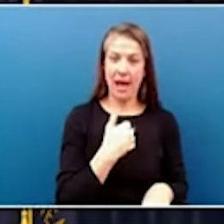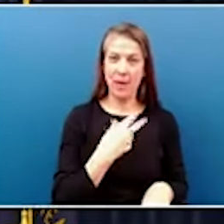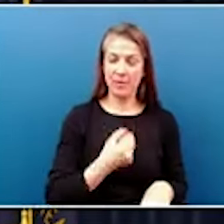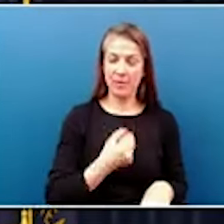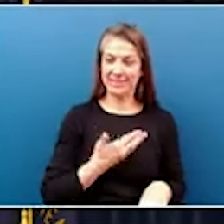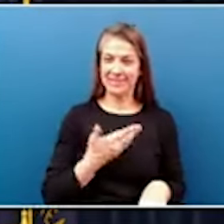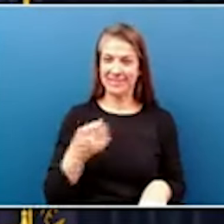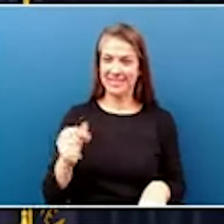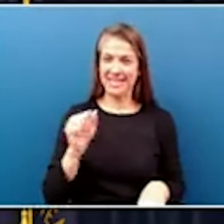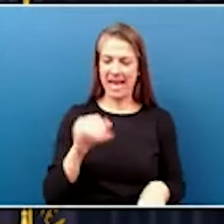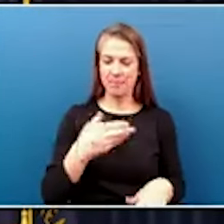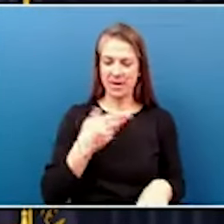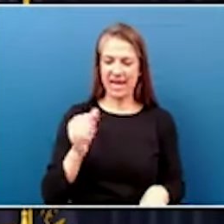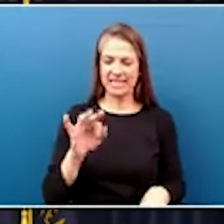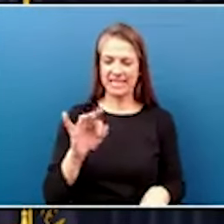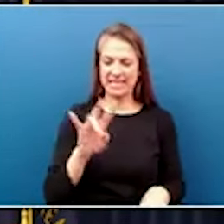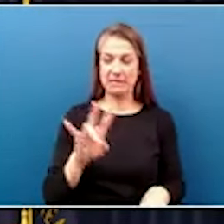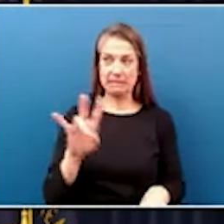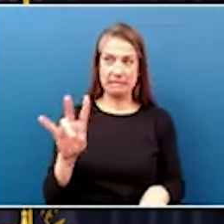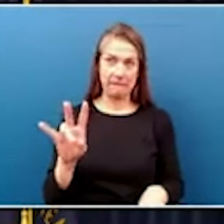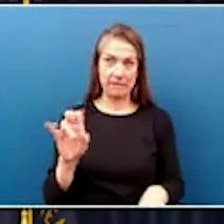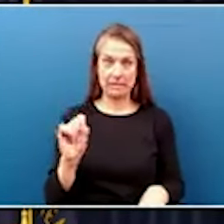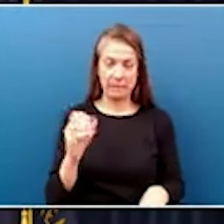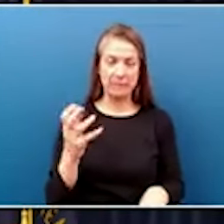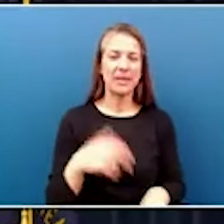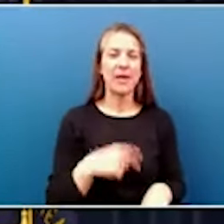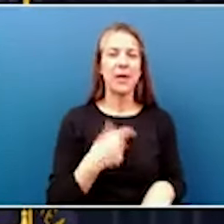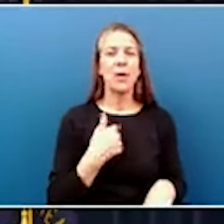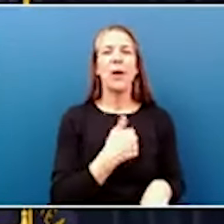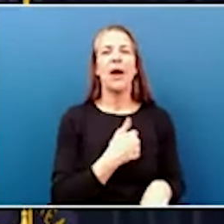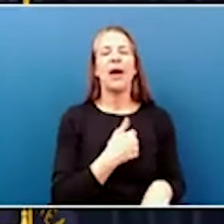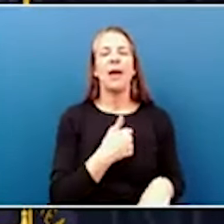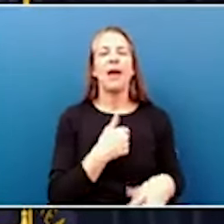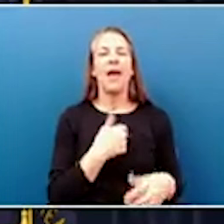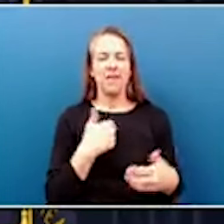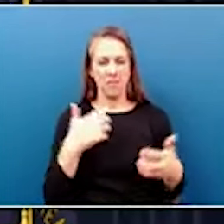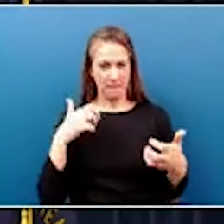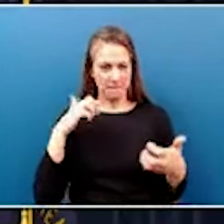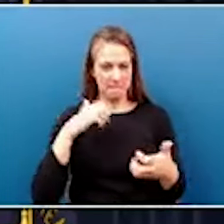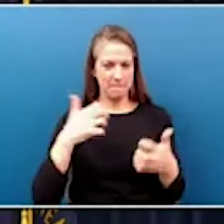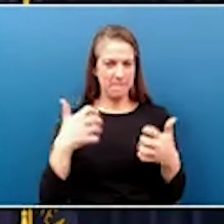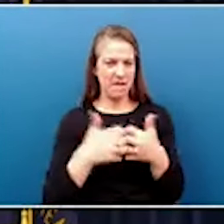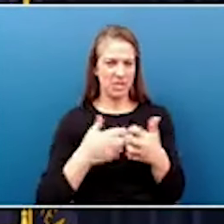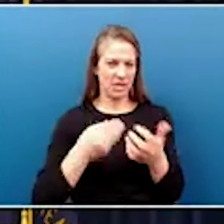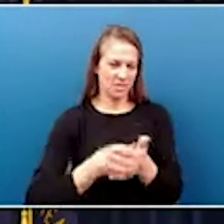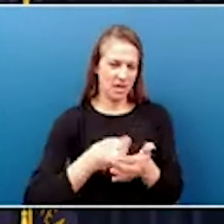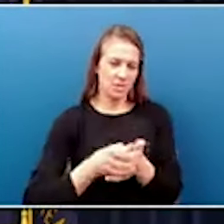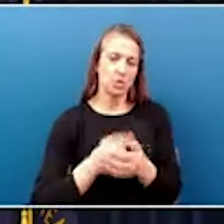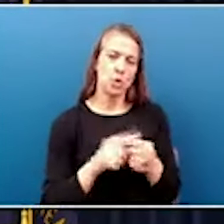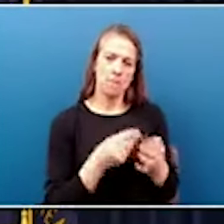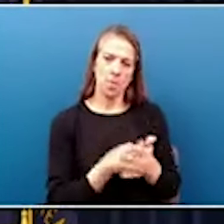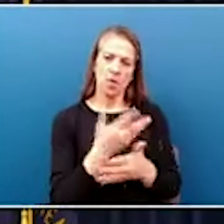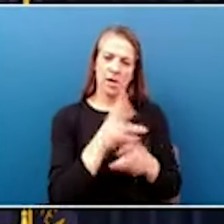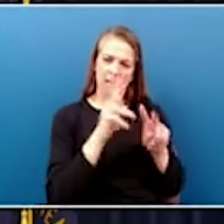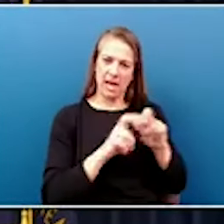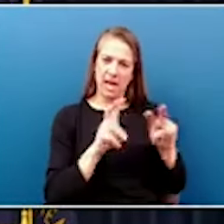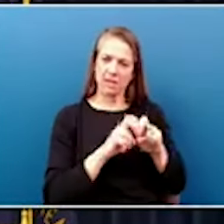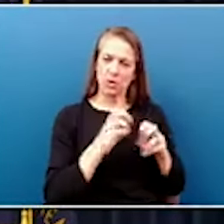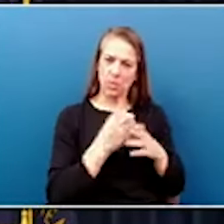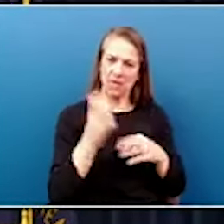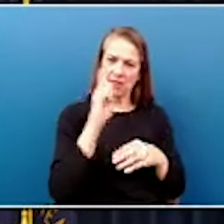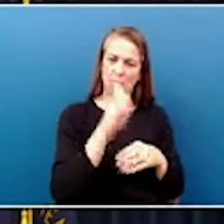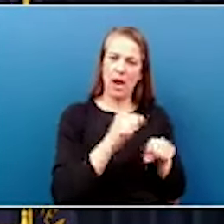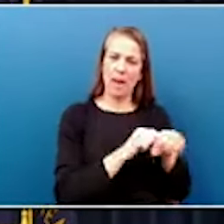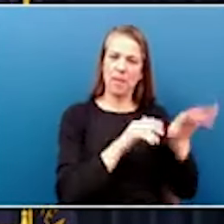So we're also announcing matching funds for projects to purchase new diagnostic equipment for Appalachian regional health care,